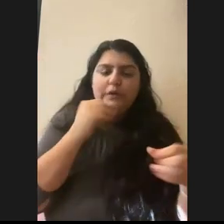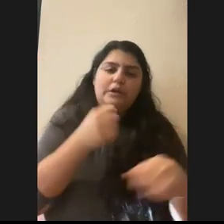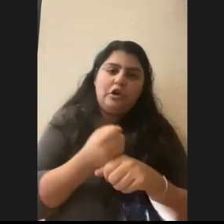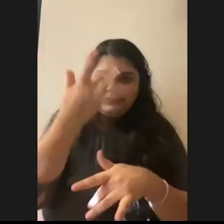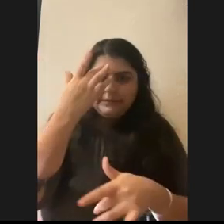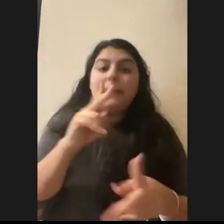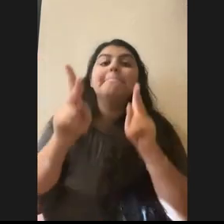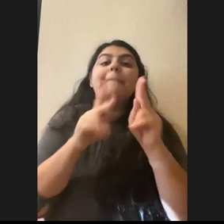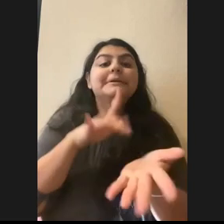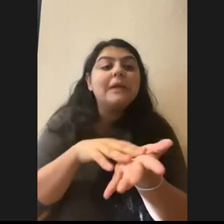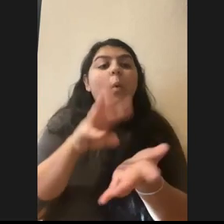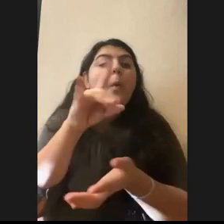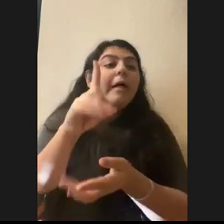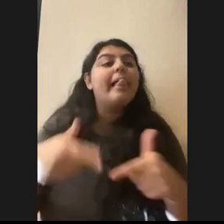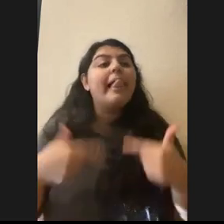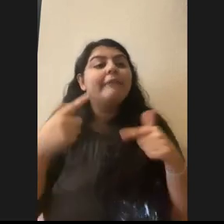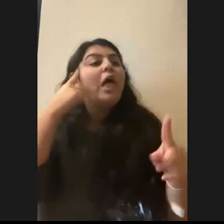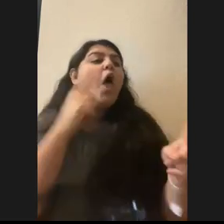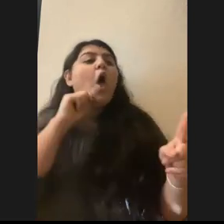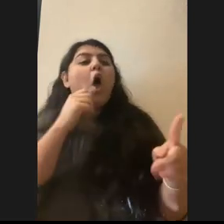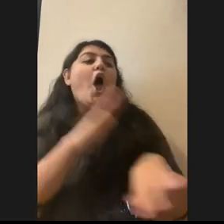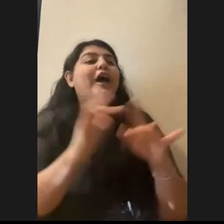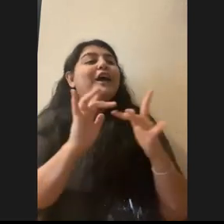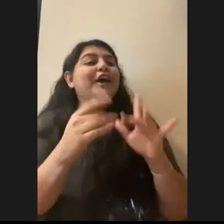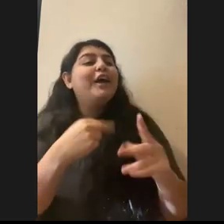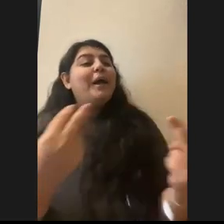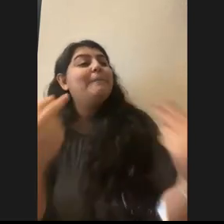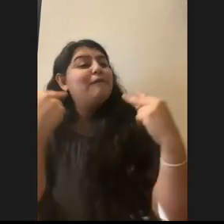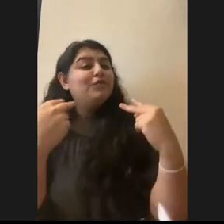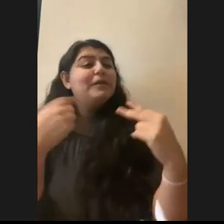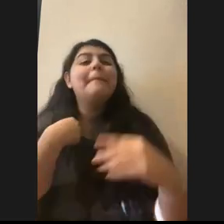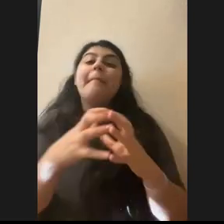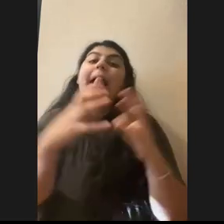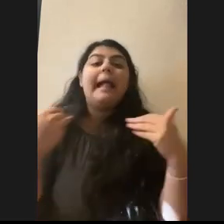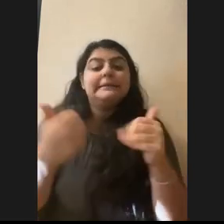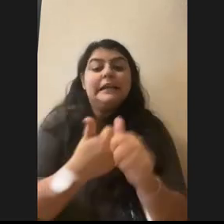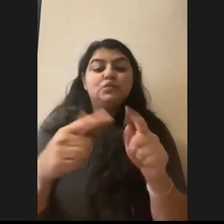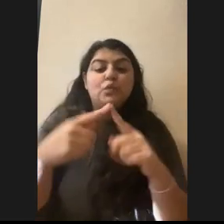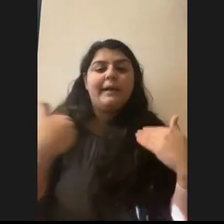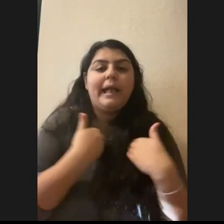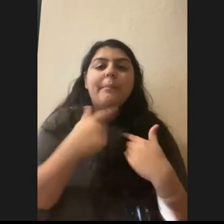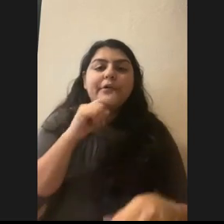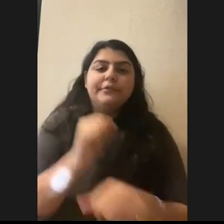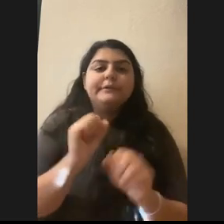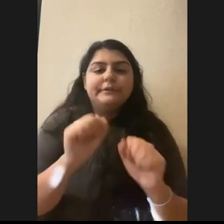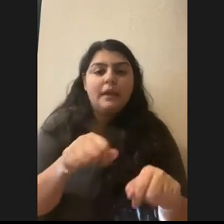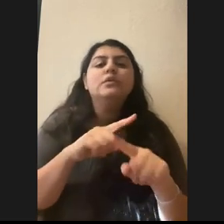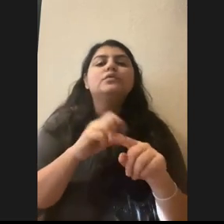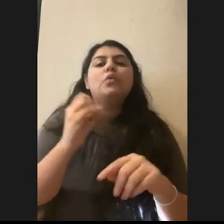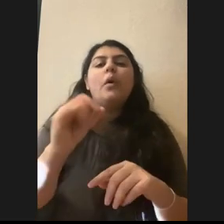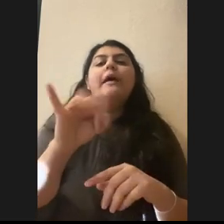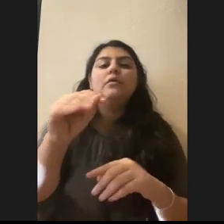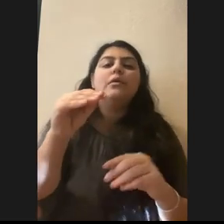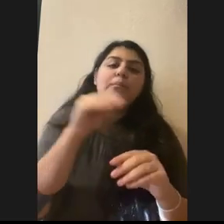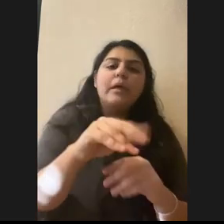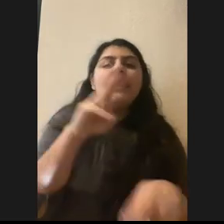internet and thinking, oh, this looks cool on the internet. It gets me a lot of views, but it could be dangerous to the animals. So if you put out a natural food